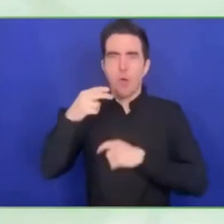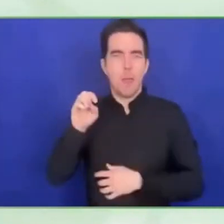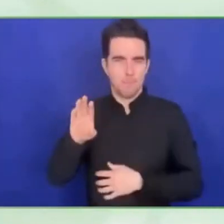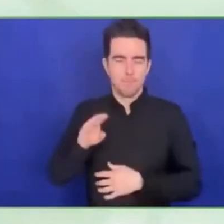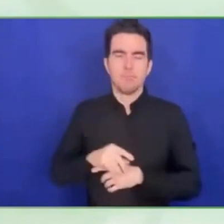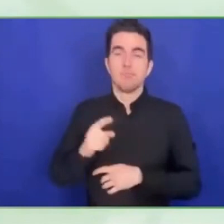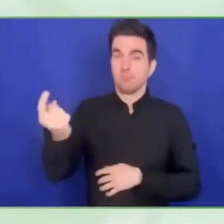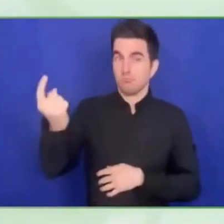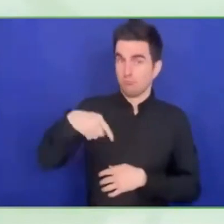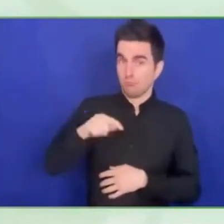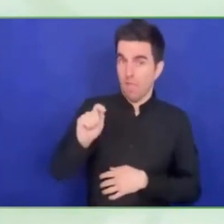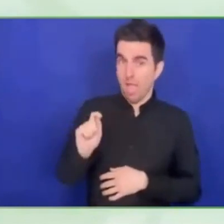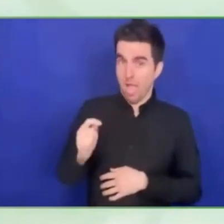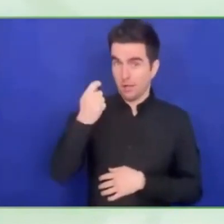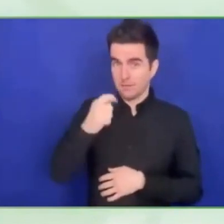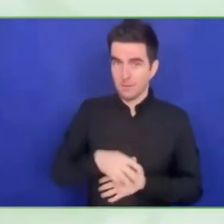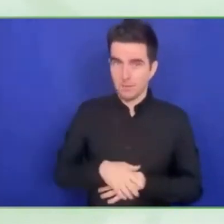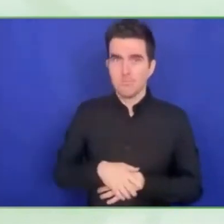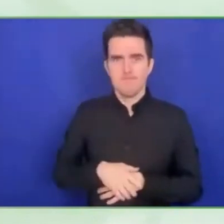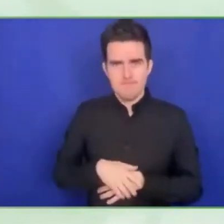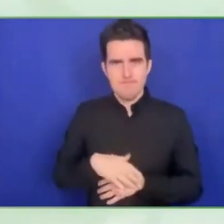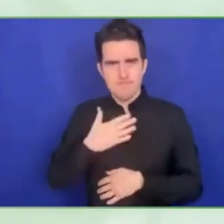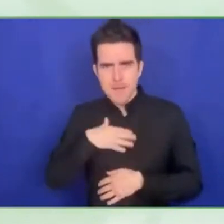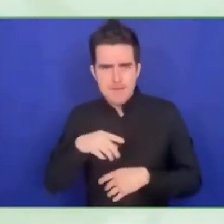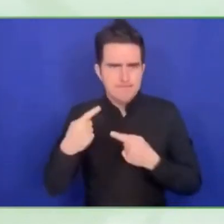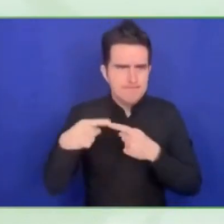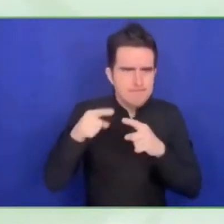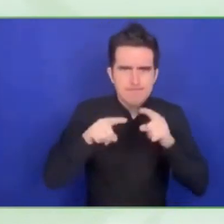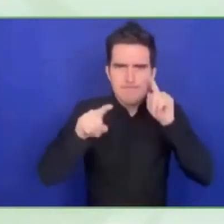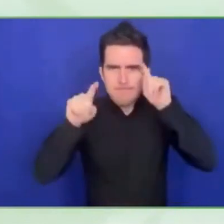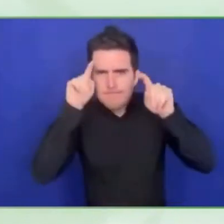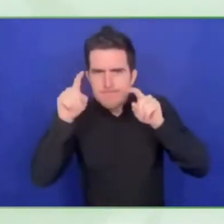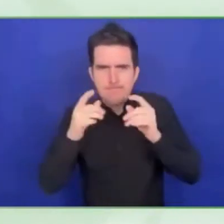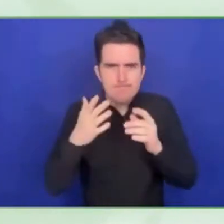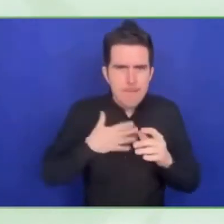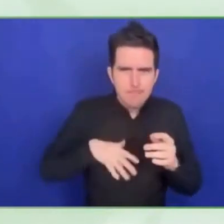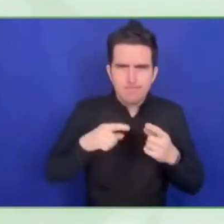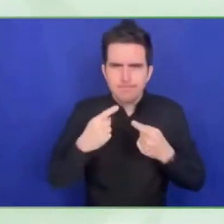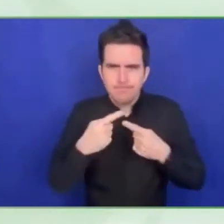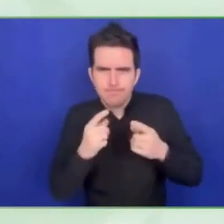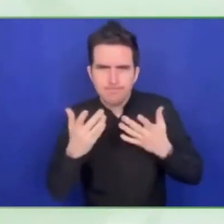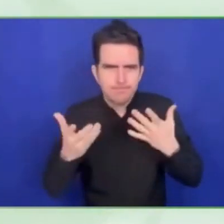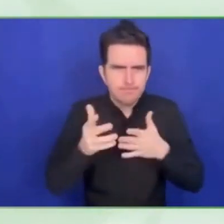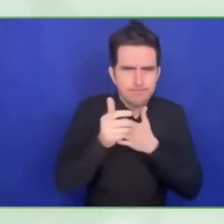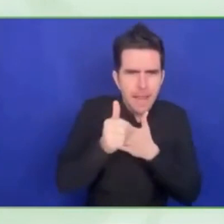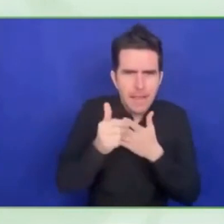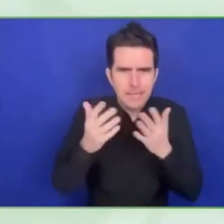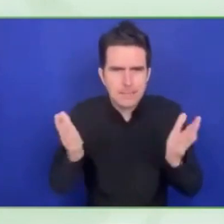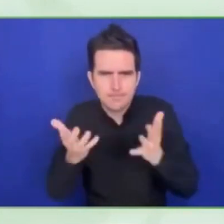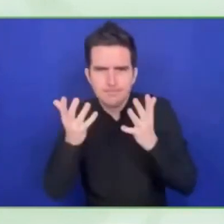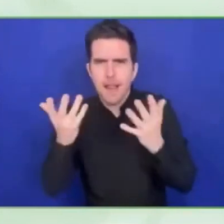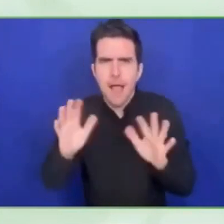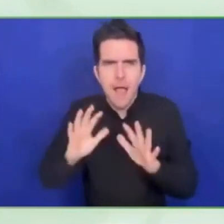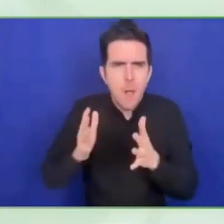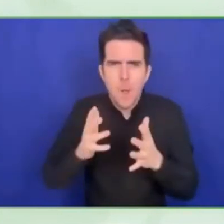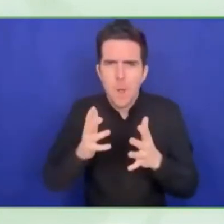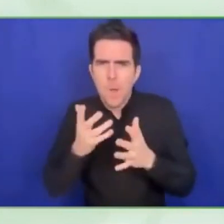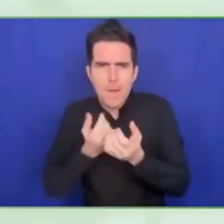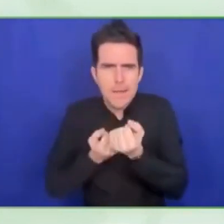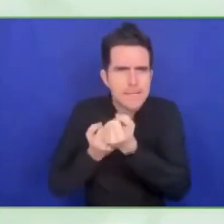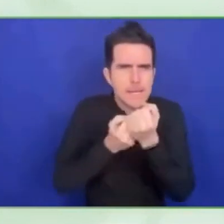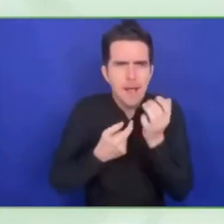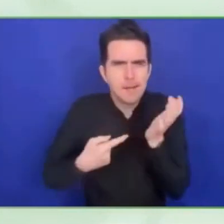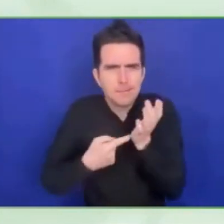changed my life and that was disability innovation. Now for those of us who come from either world, either the disability